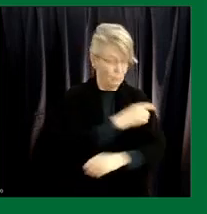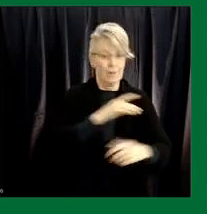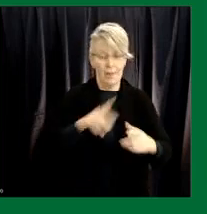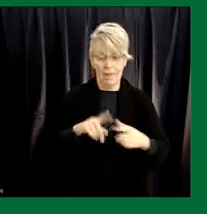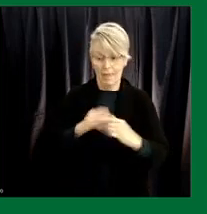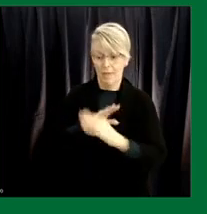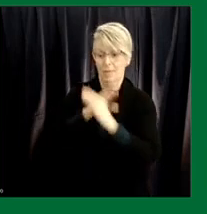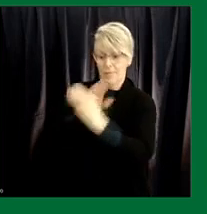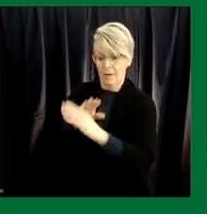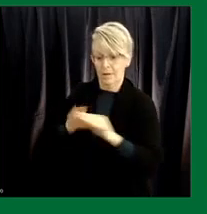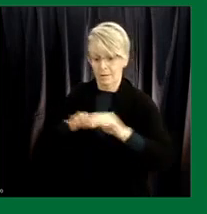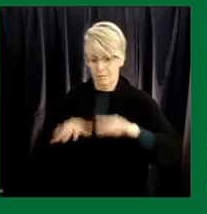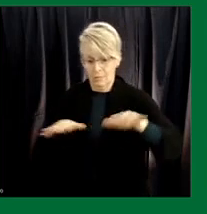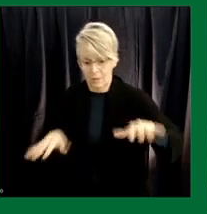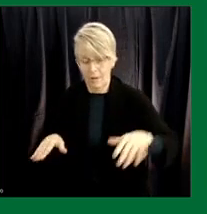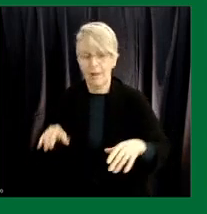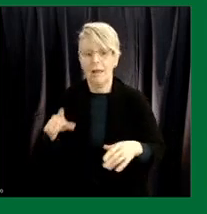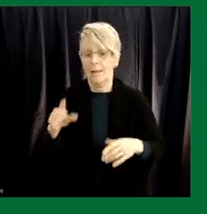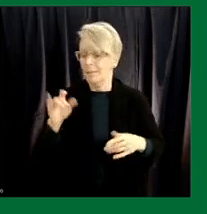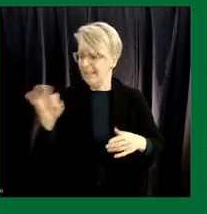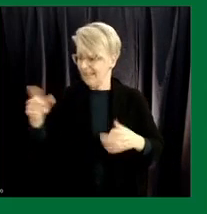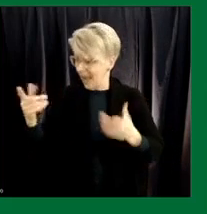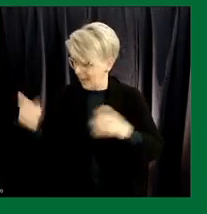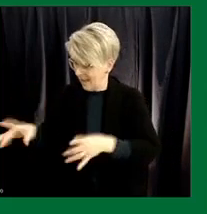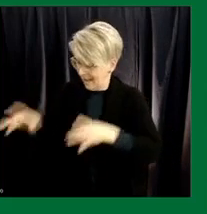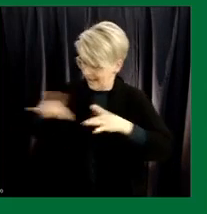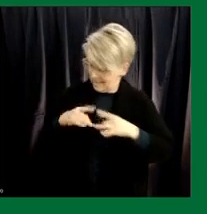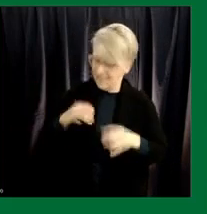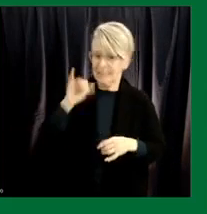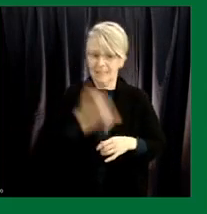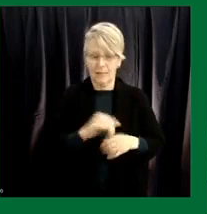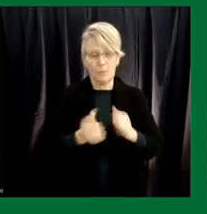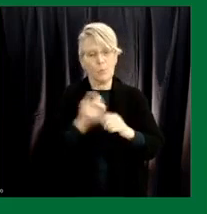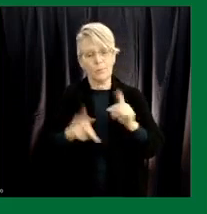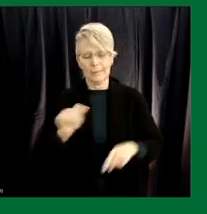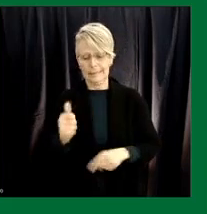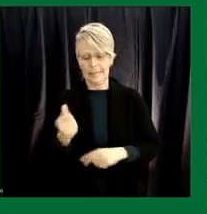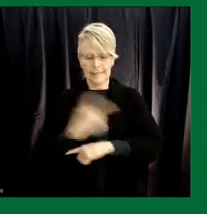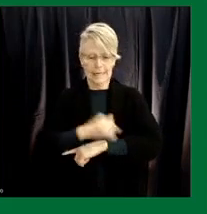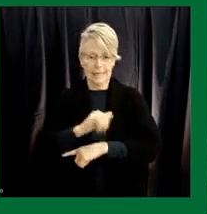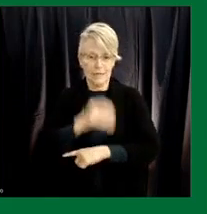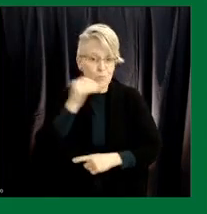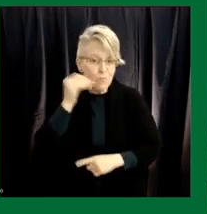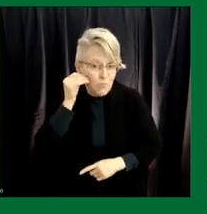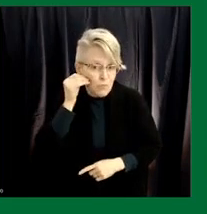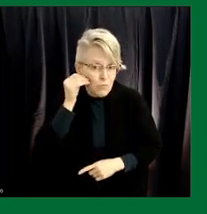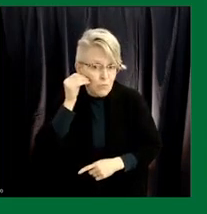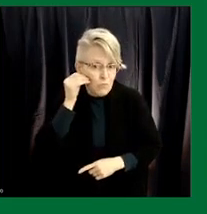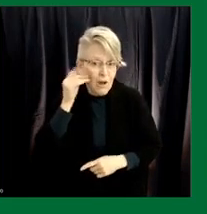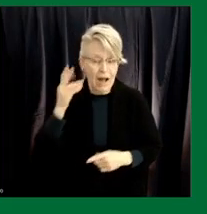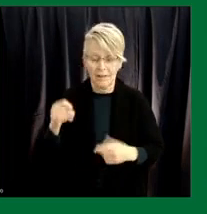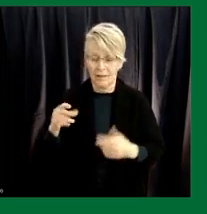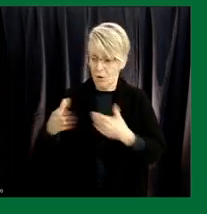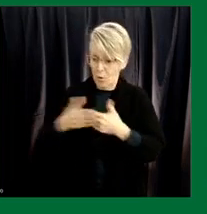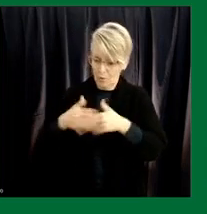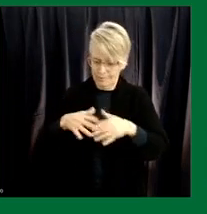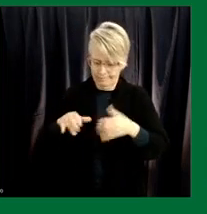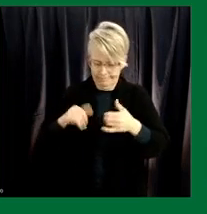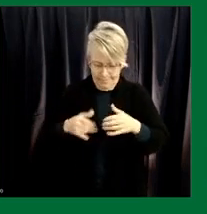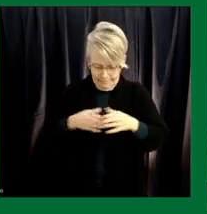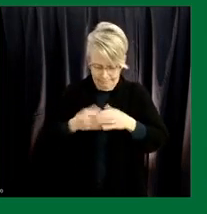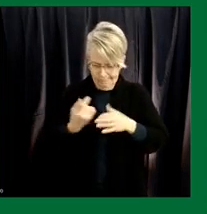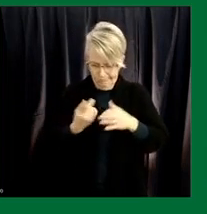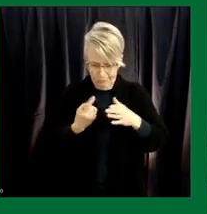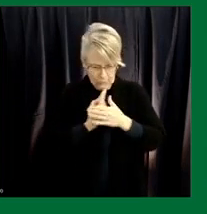testing isolate at home for the 10 days from for most people and close contacts quarantine for two weeks all of that obviously